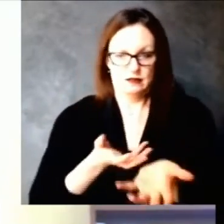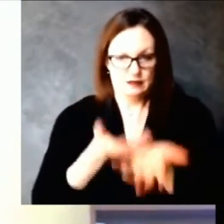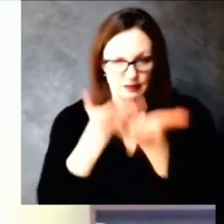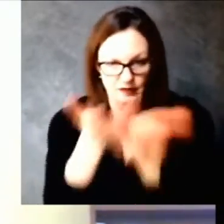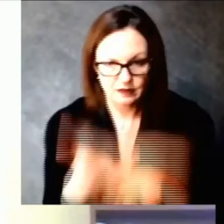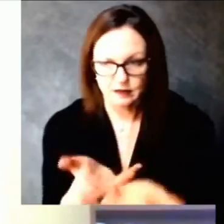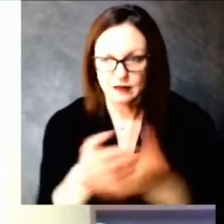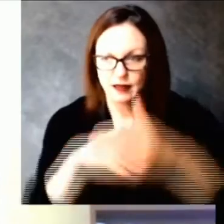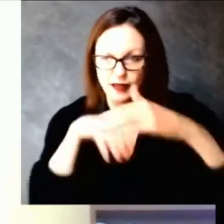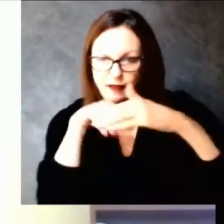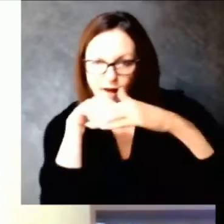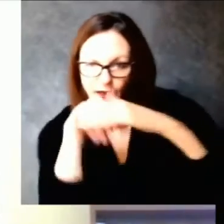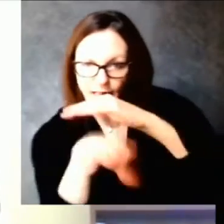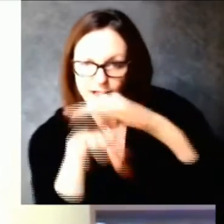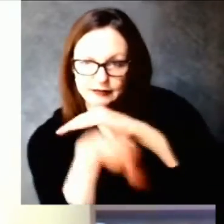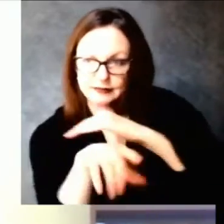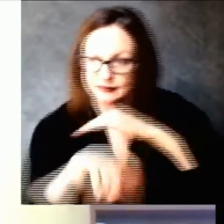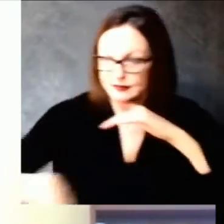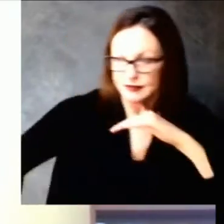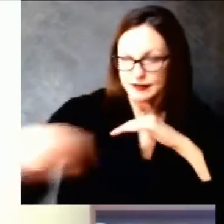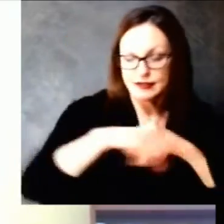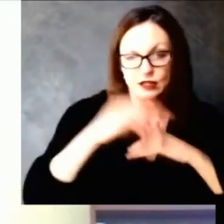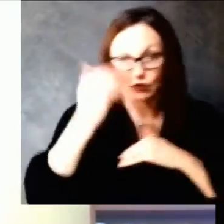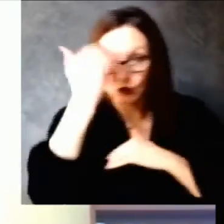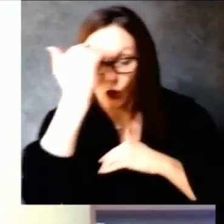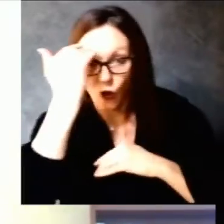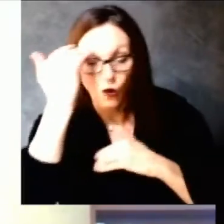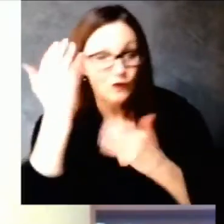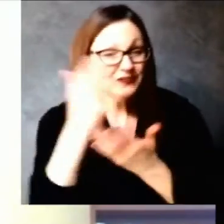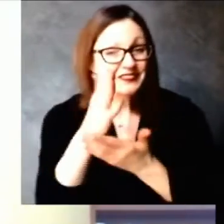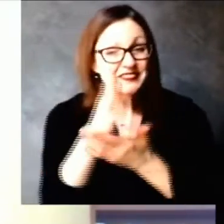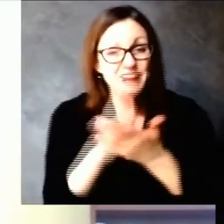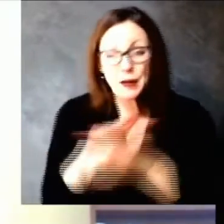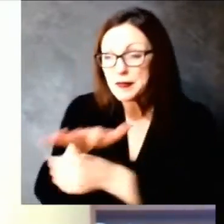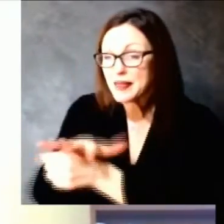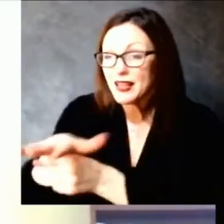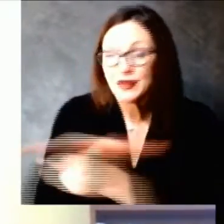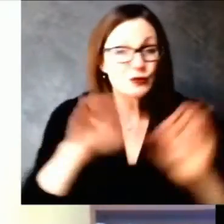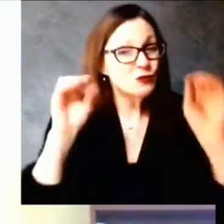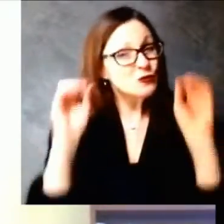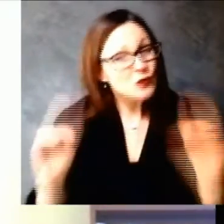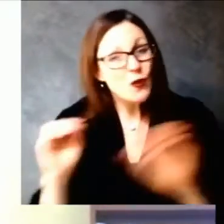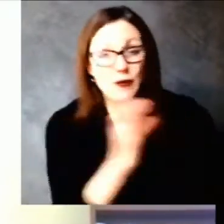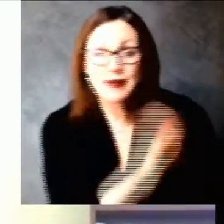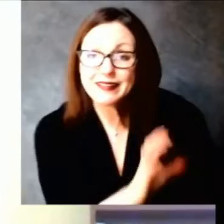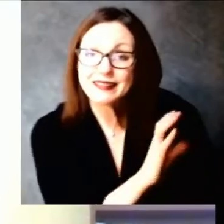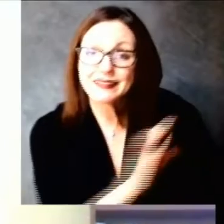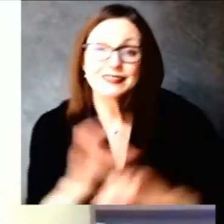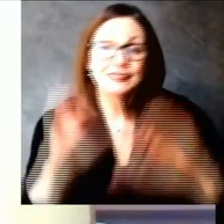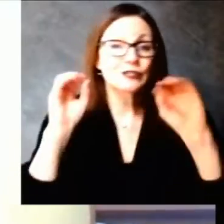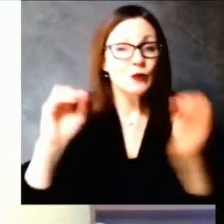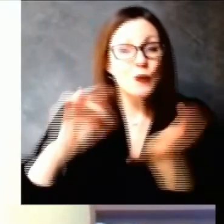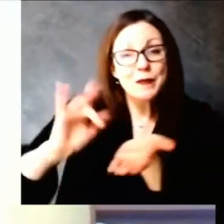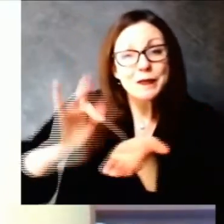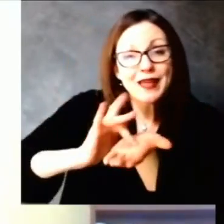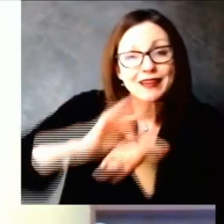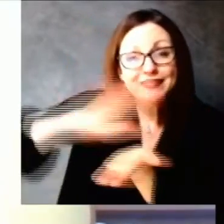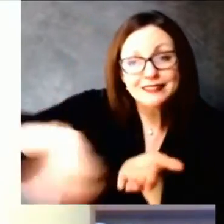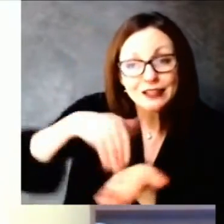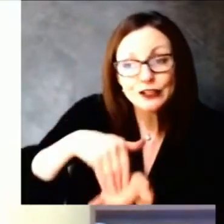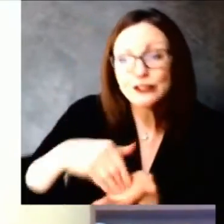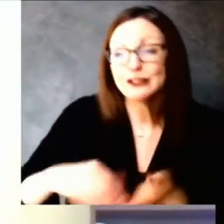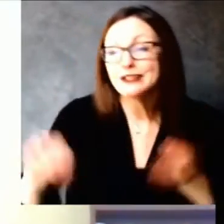or tribal clinic everybody has a local health department which is a good thing and so it's also thinking about